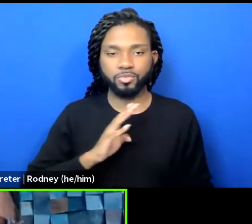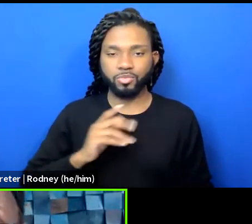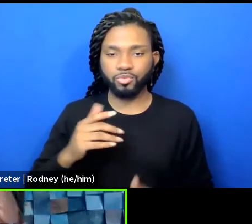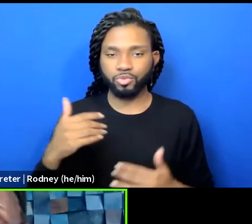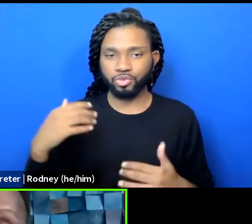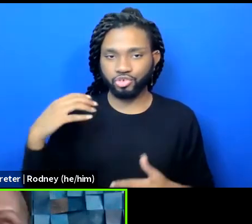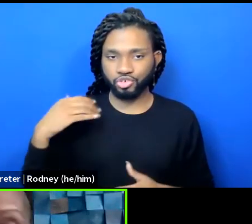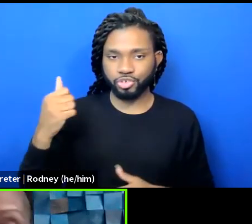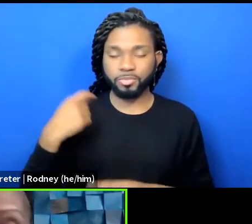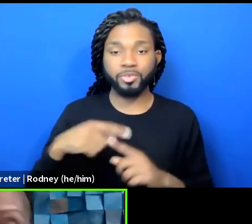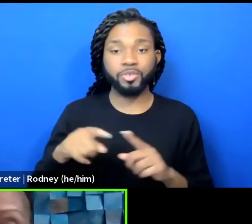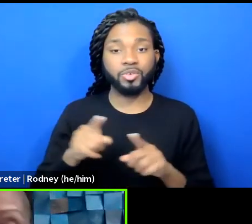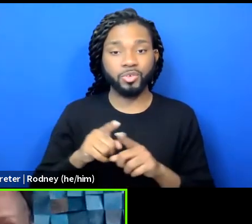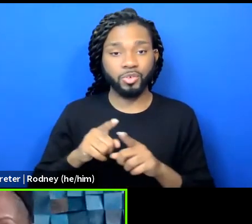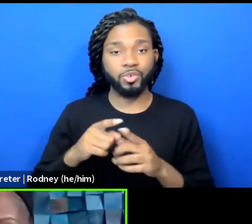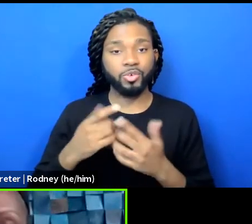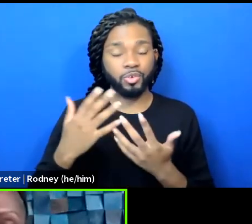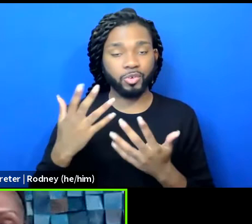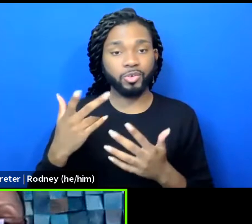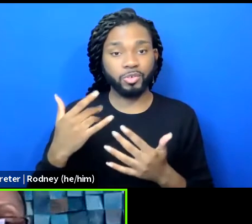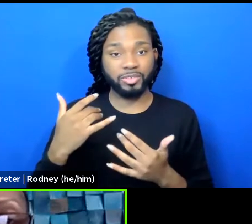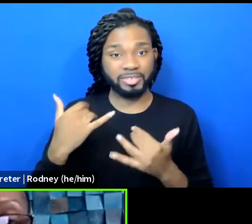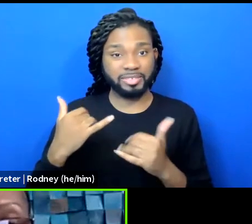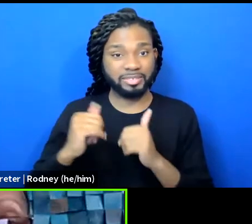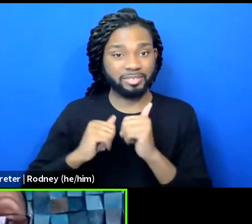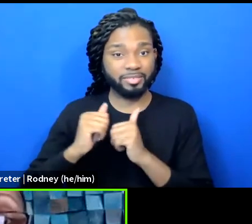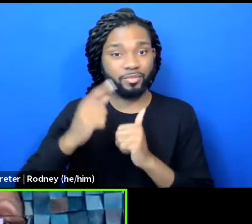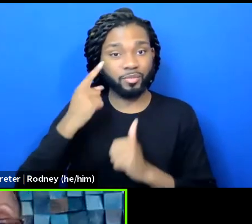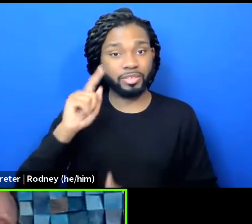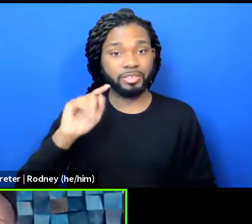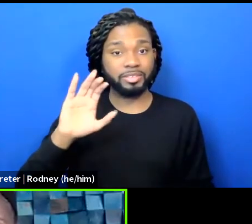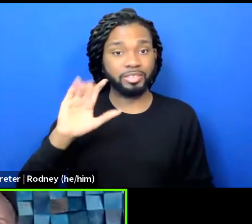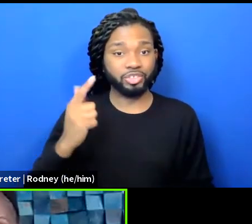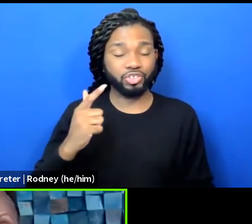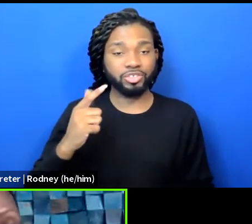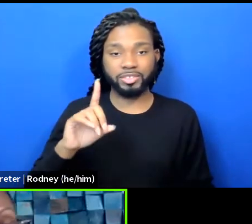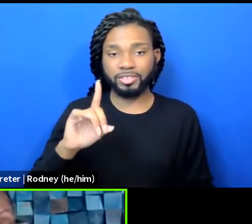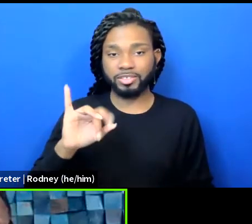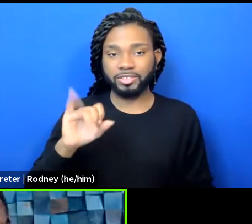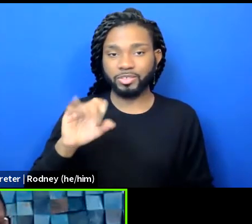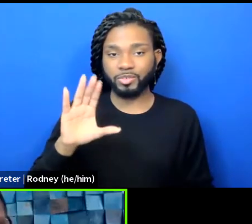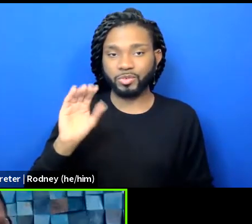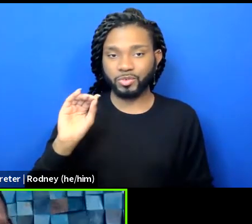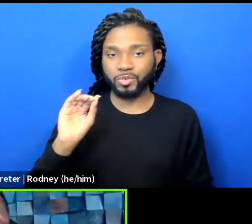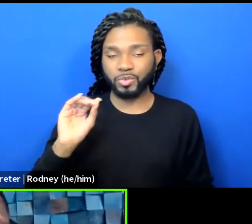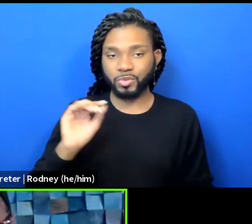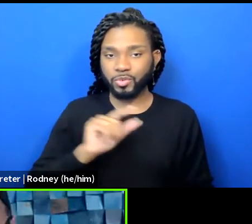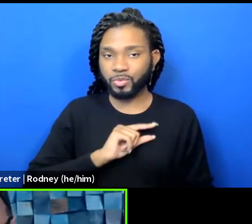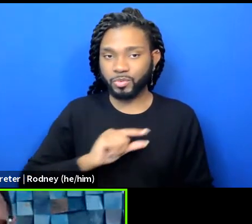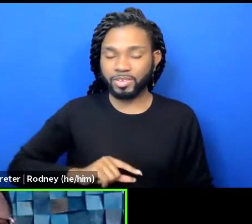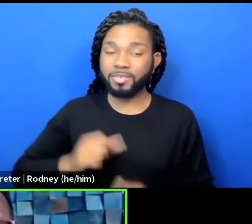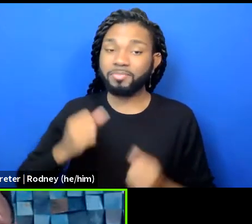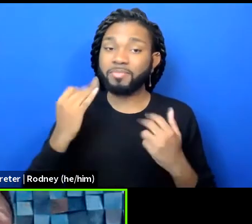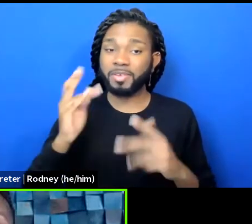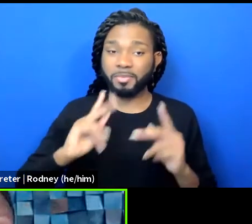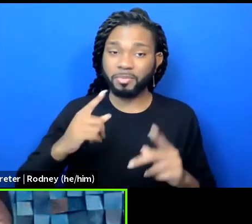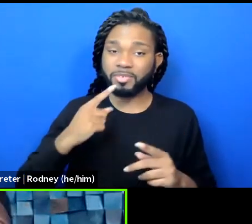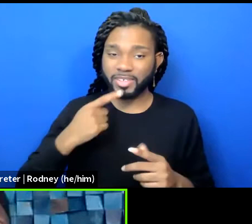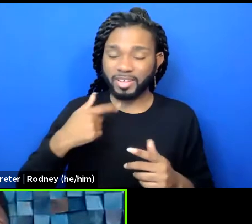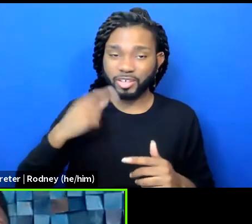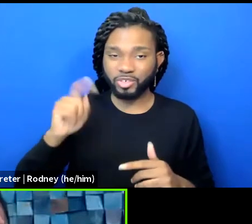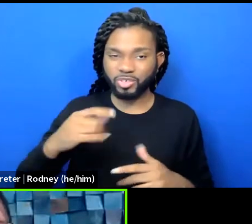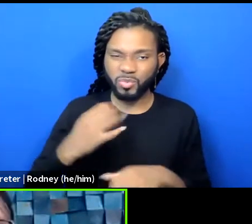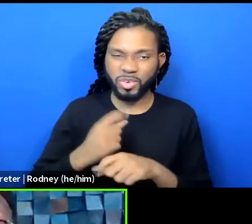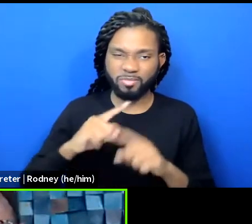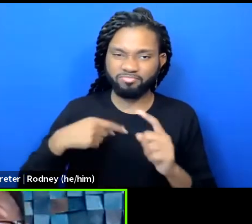the runner-up for this year's TCG Disco Queen. Now, a lot of people said I should have won, and I'm not